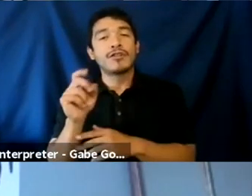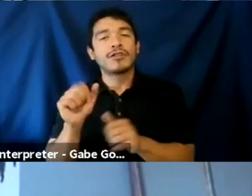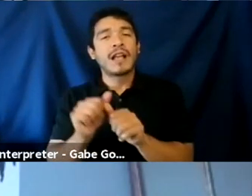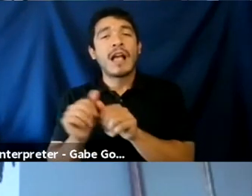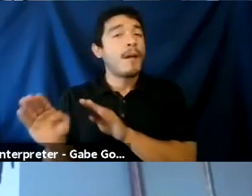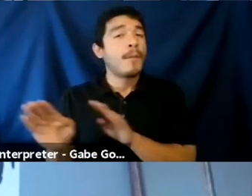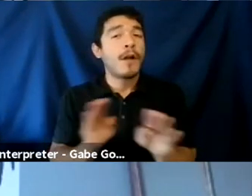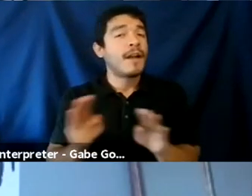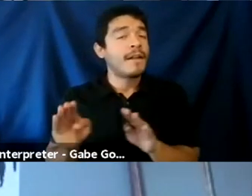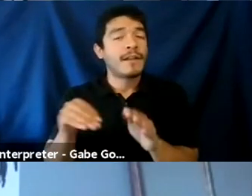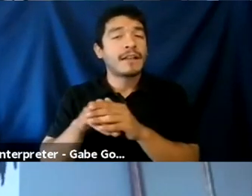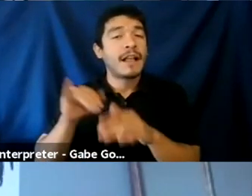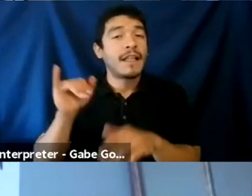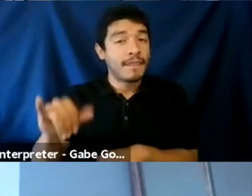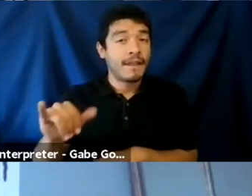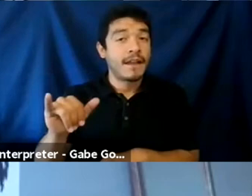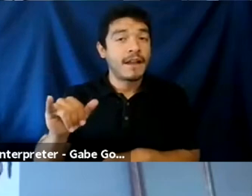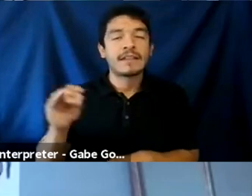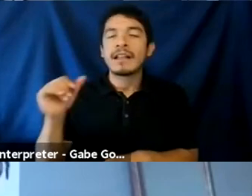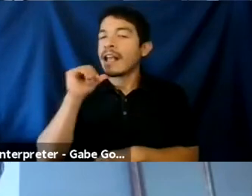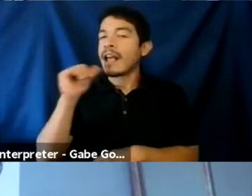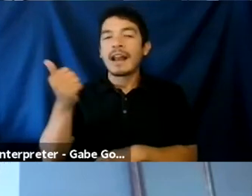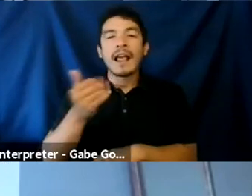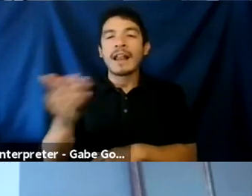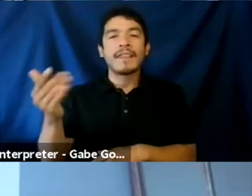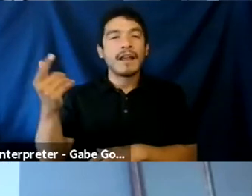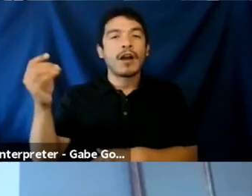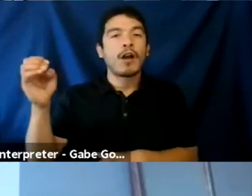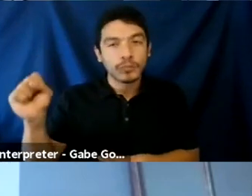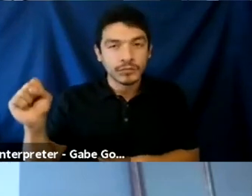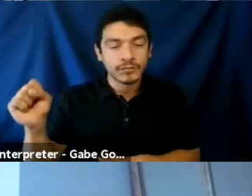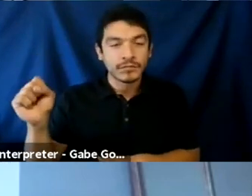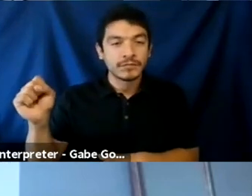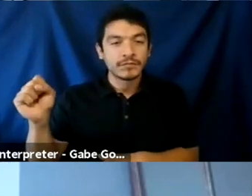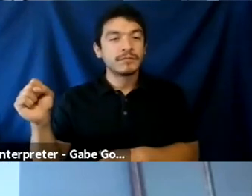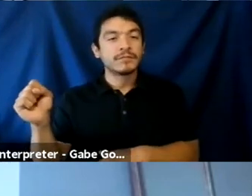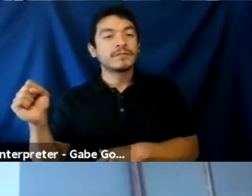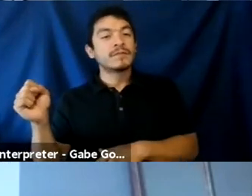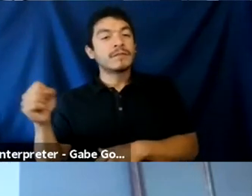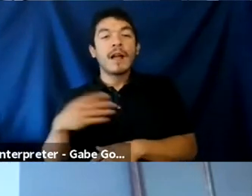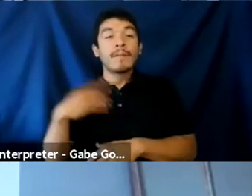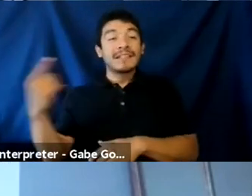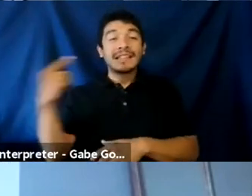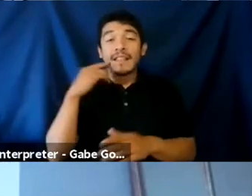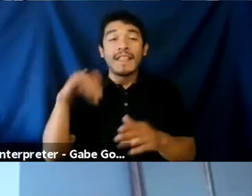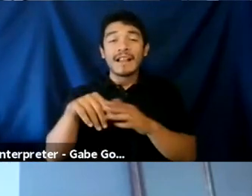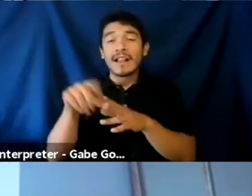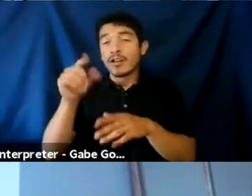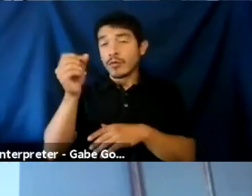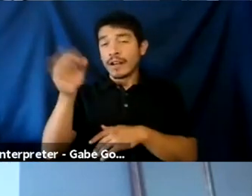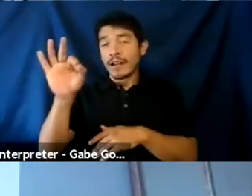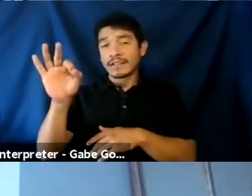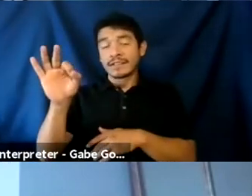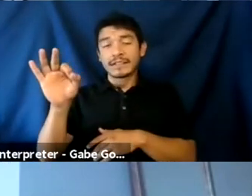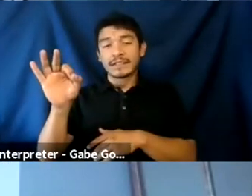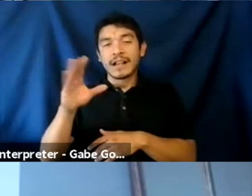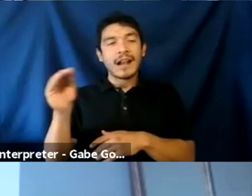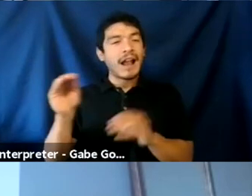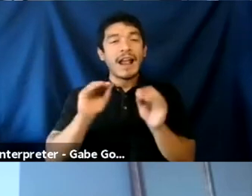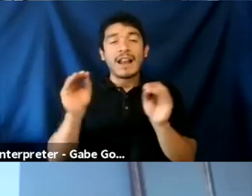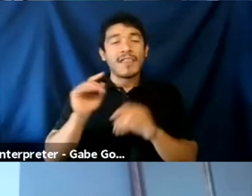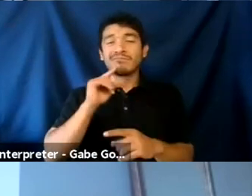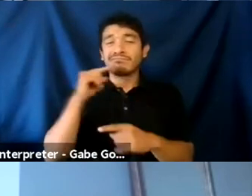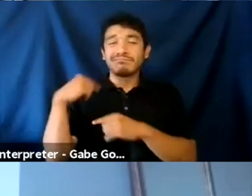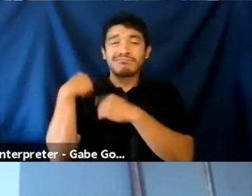inside that community. And so we think that it's not anything goes. And it's interesting because he said this in 2019 and nothing has really